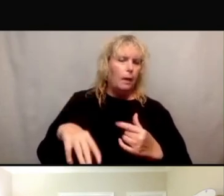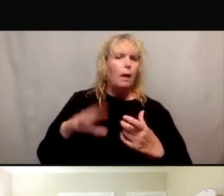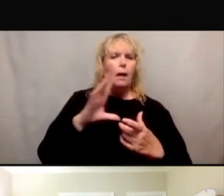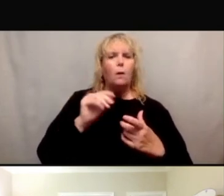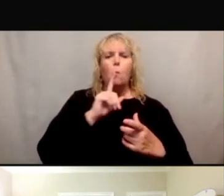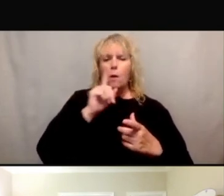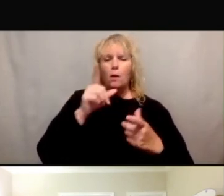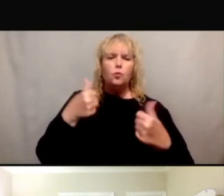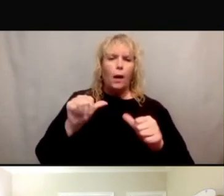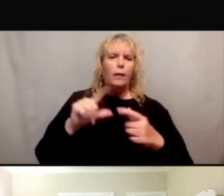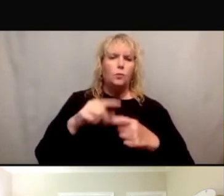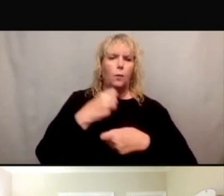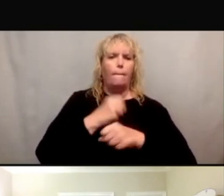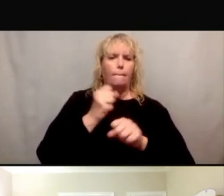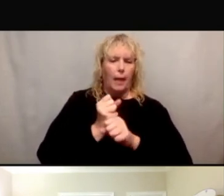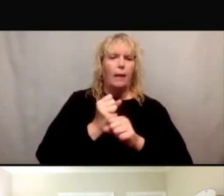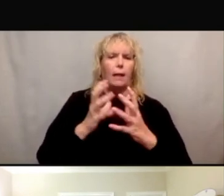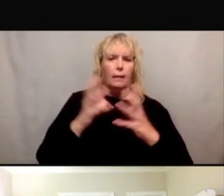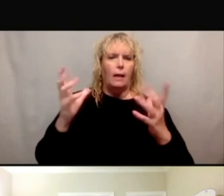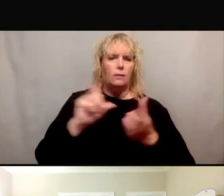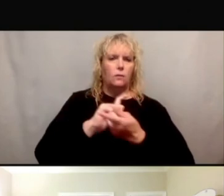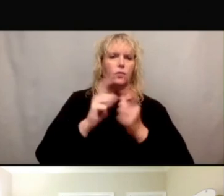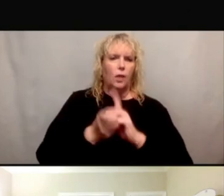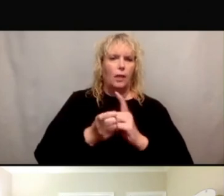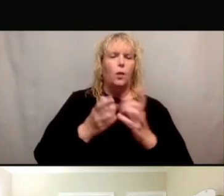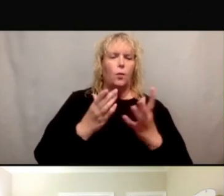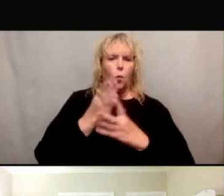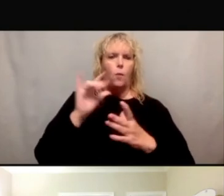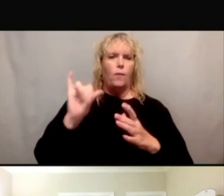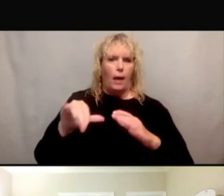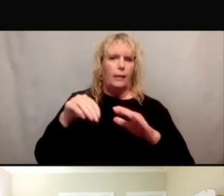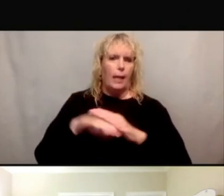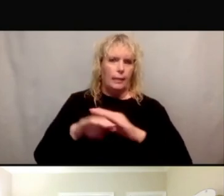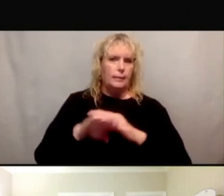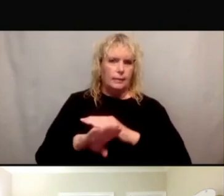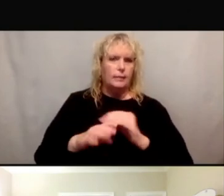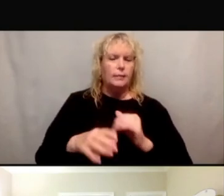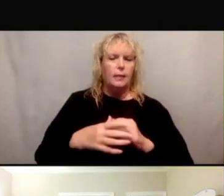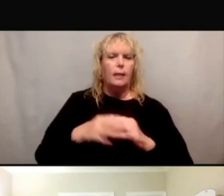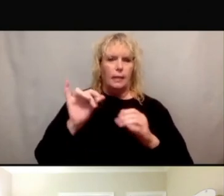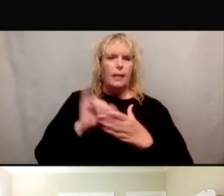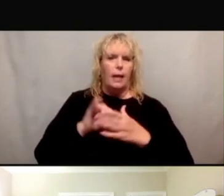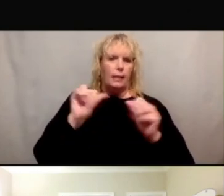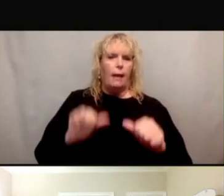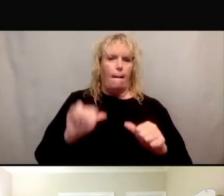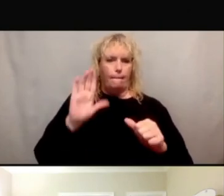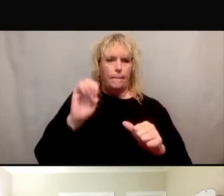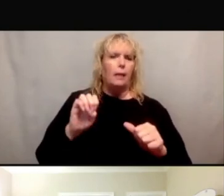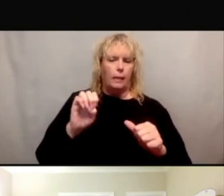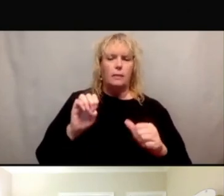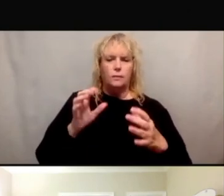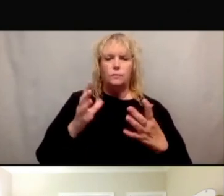try to create sustainable change towards expanding access that is extending beyond COVID.